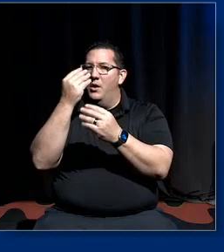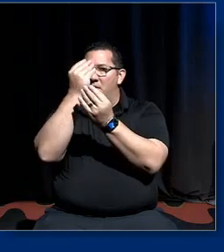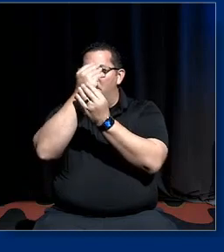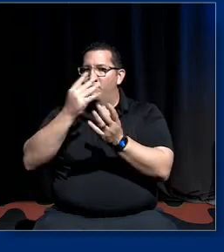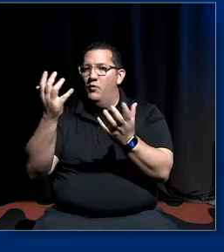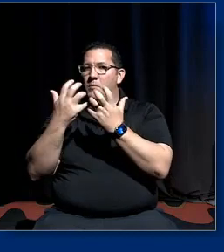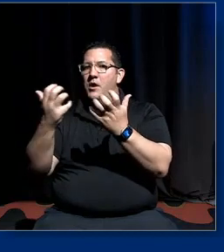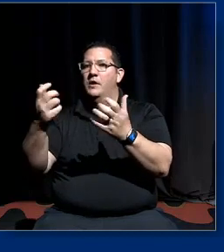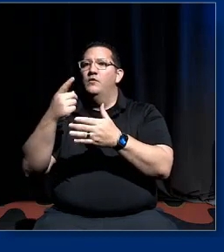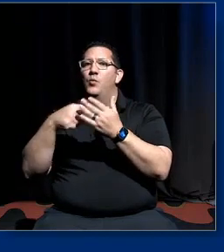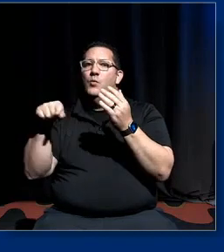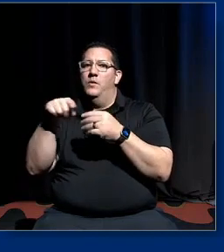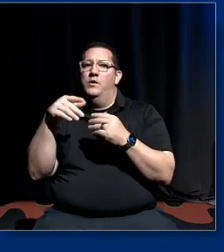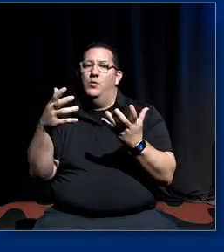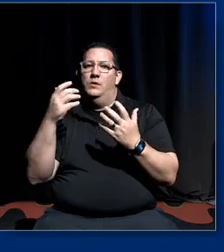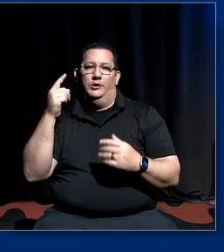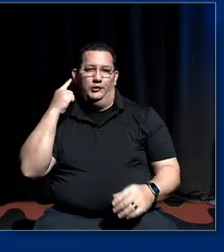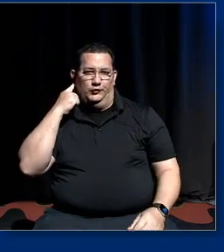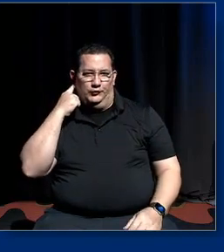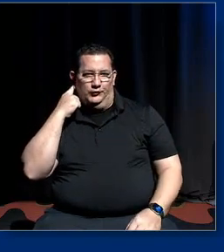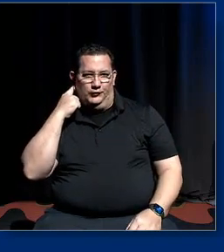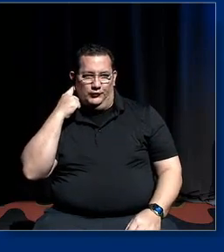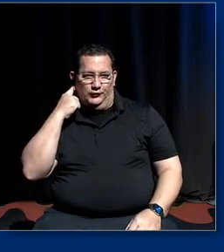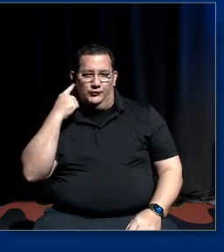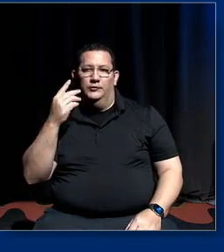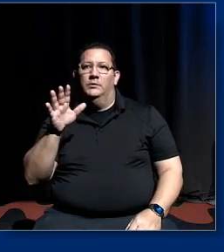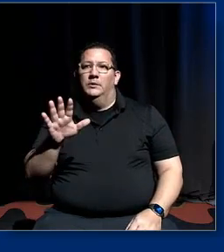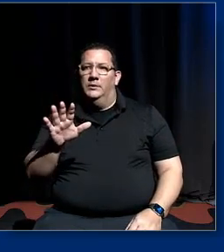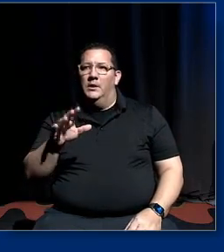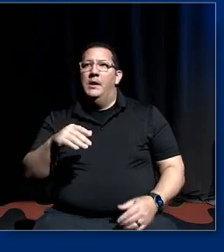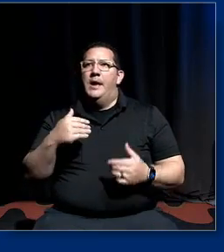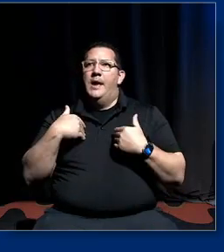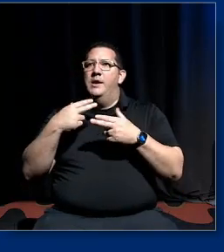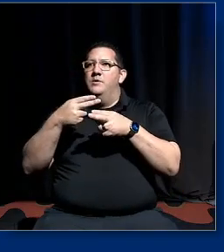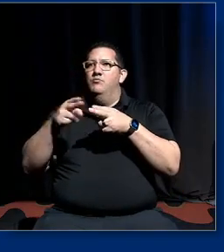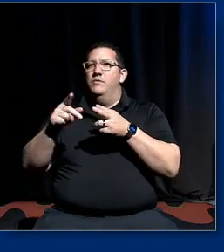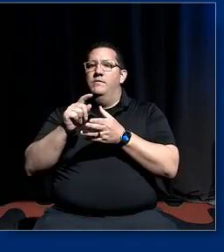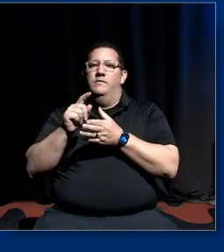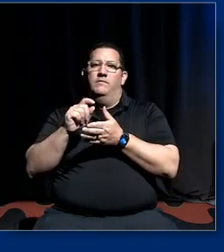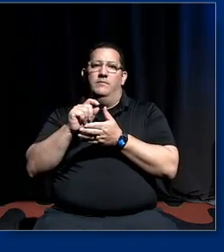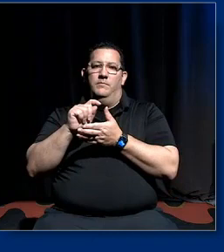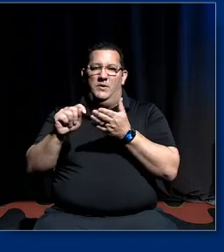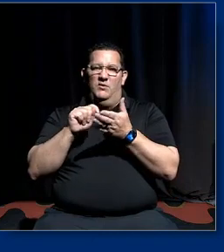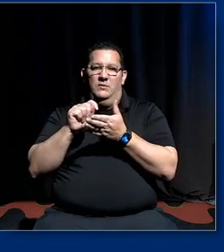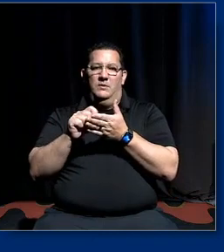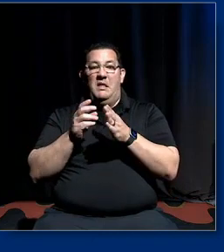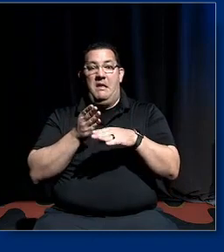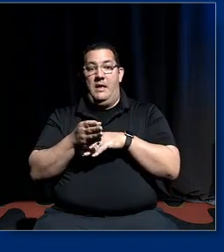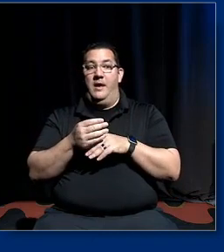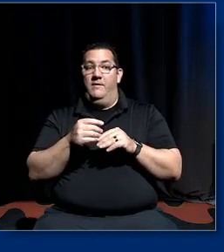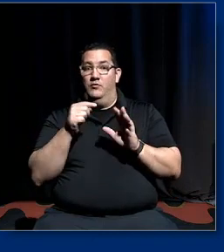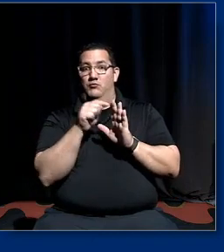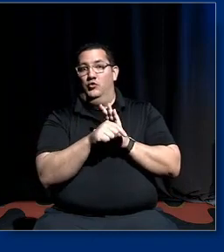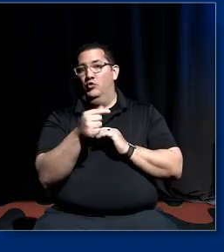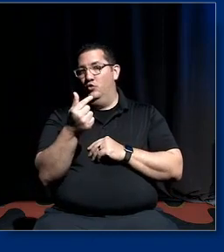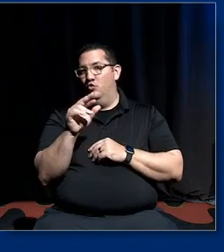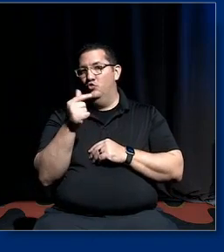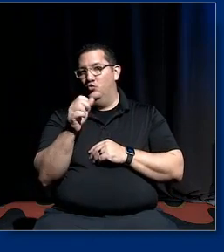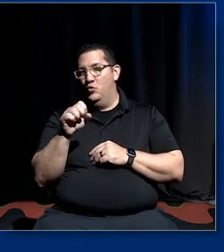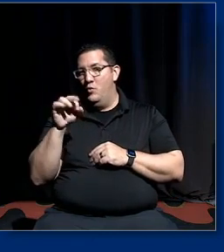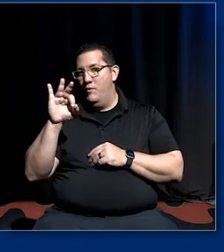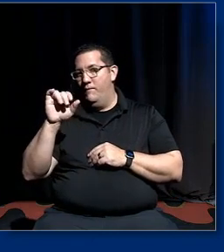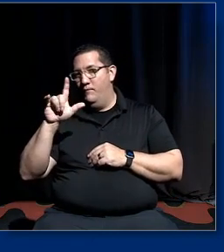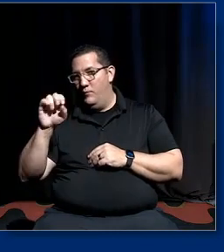to hear so um you know there was a brief period um after the murder of george floyd where